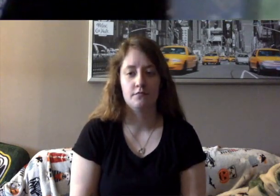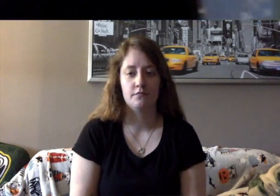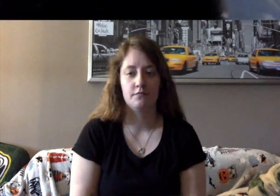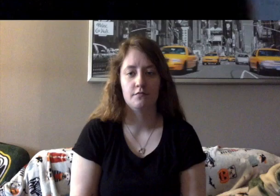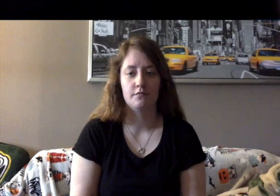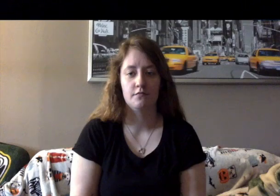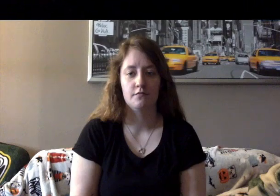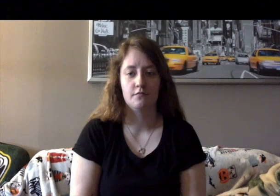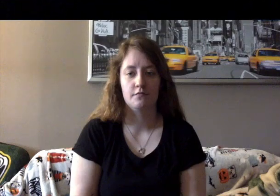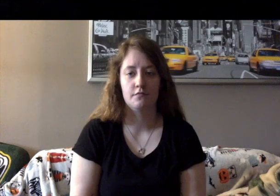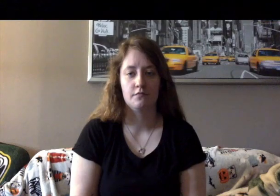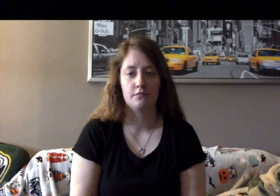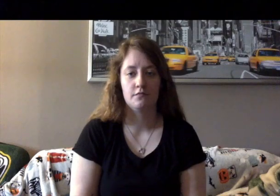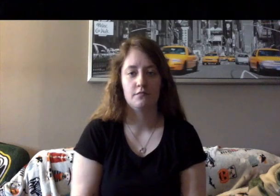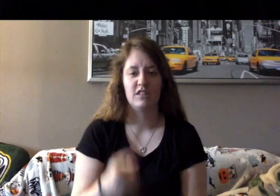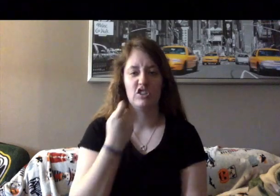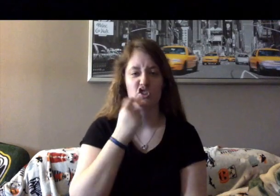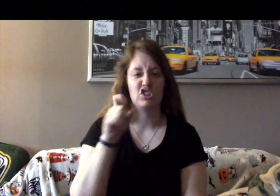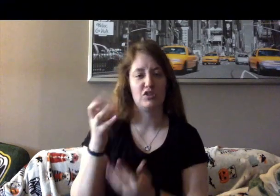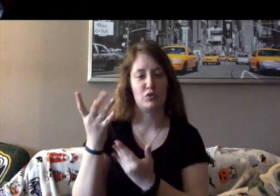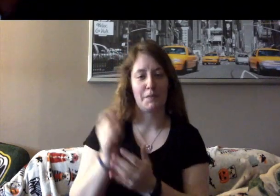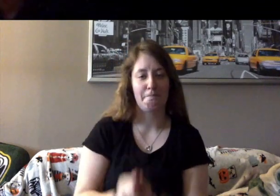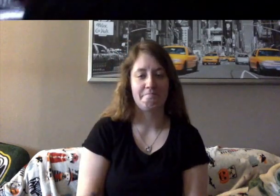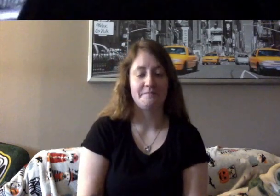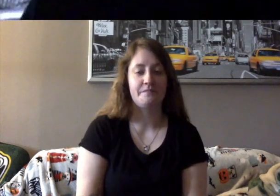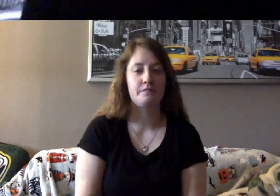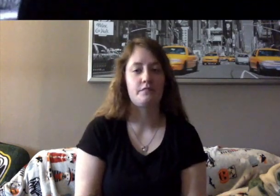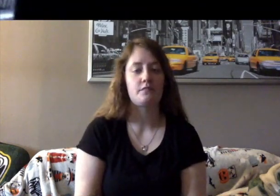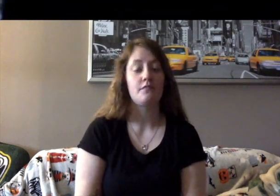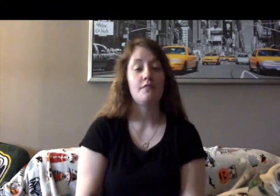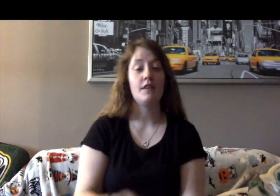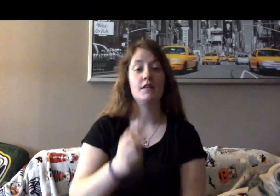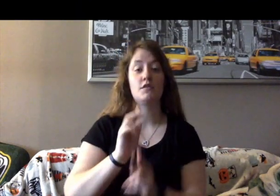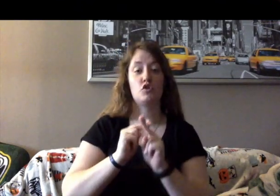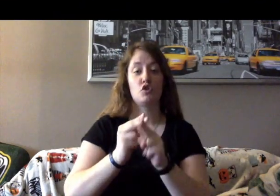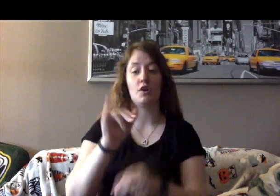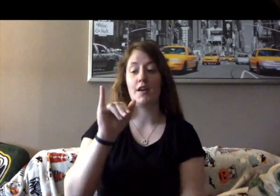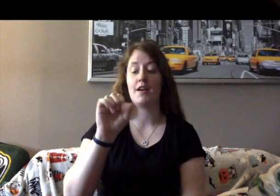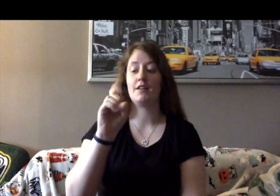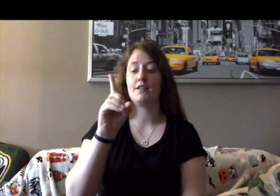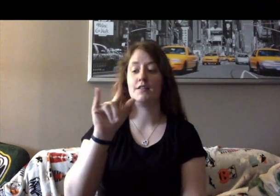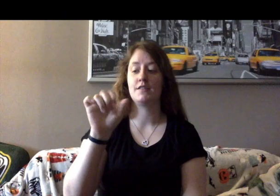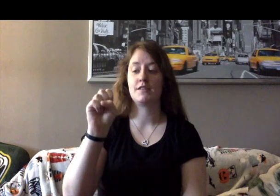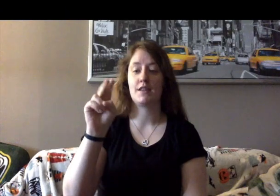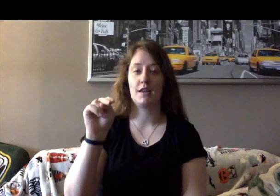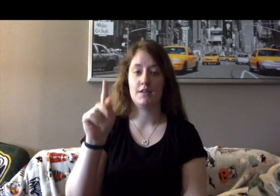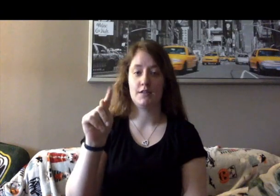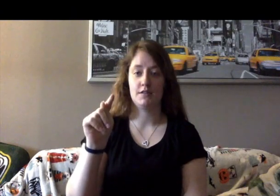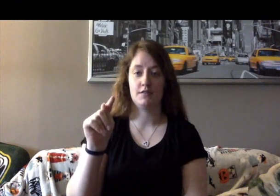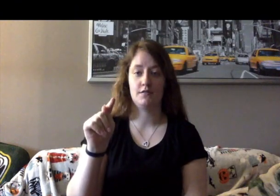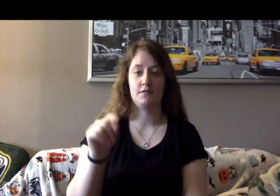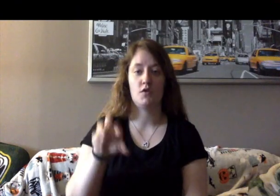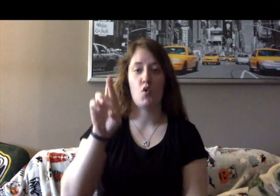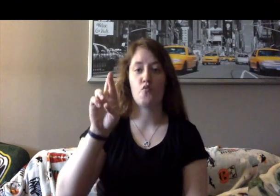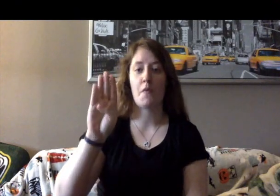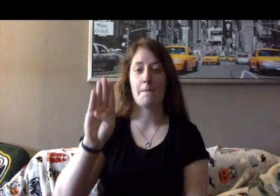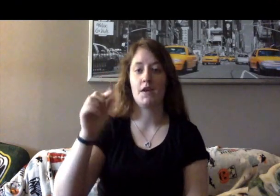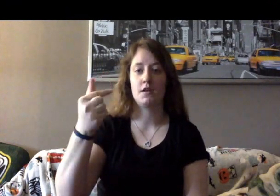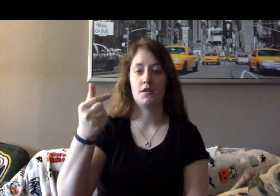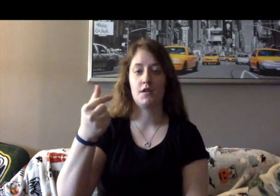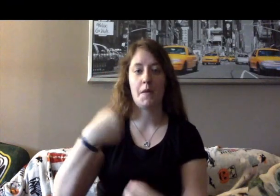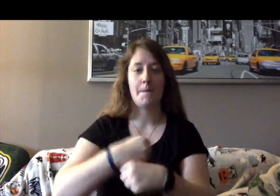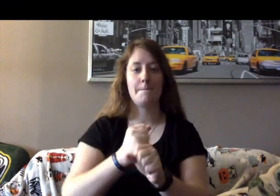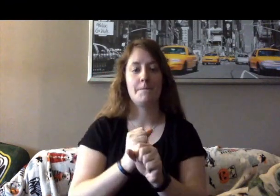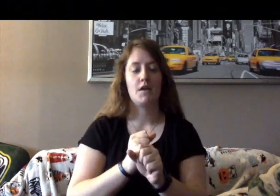She'll just have to wait. The book is called I Dissent. Ruth Bader Ginsburg makes her mark.